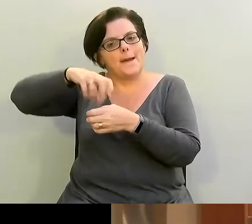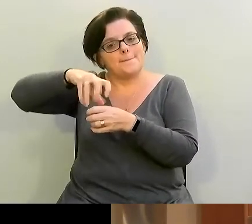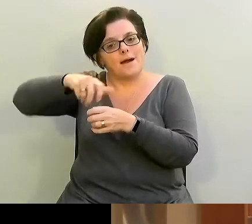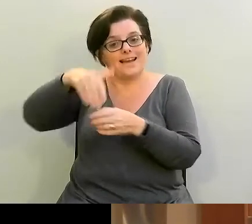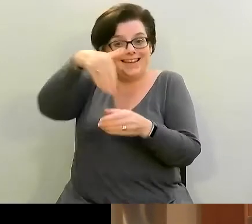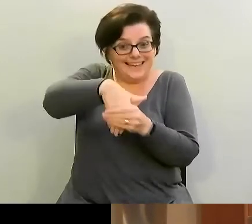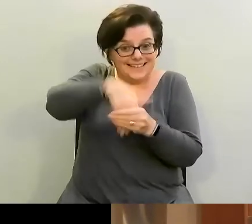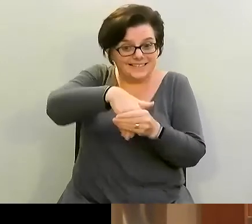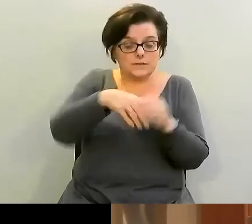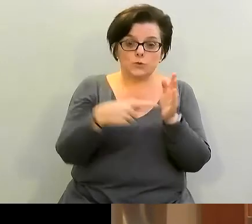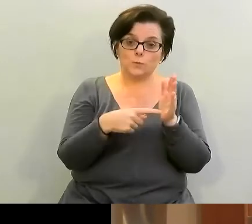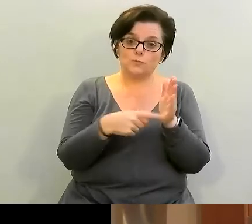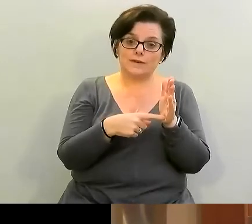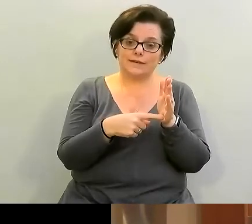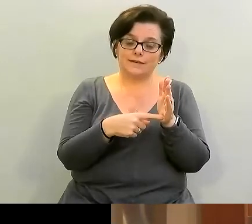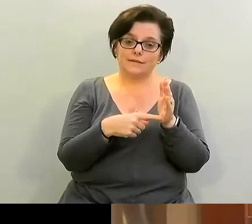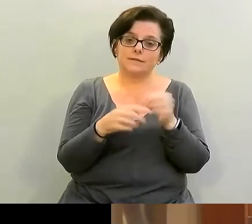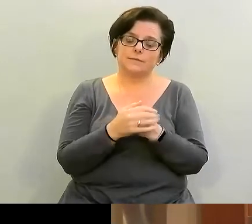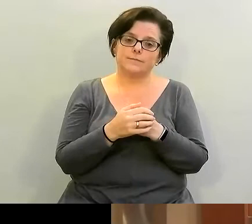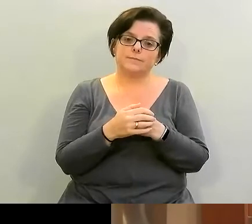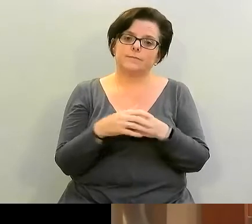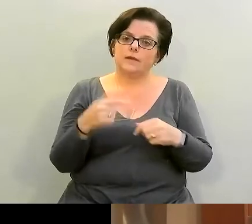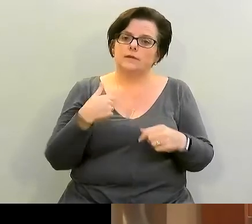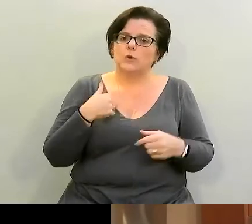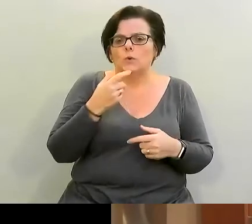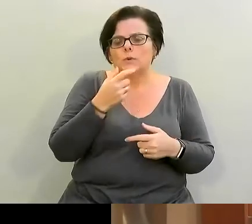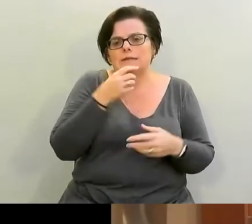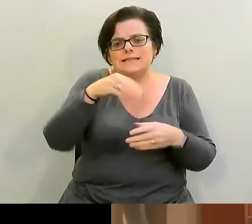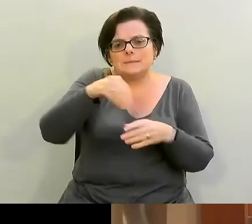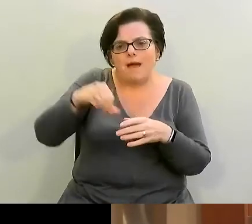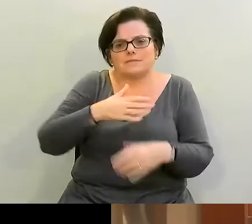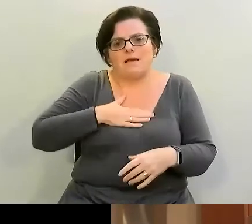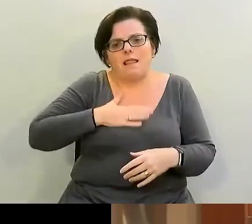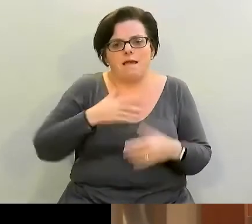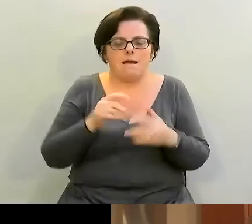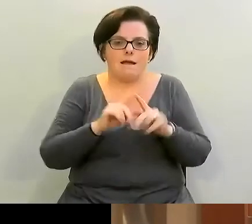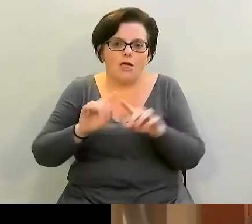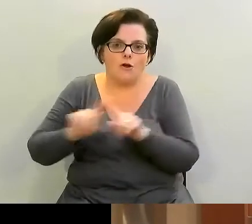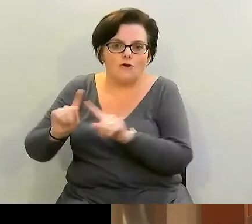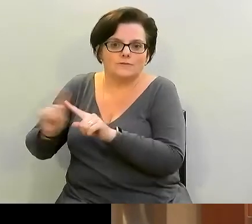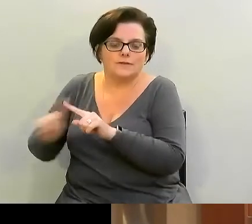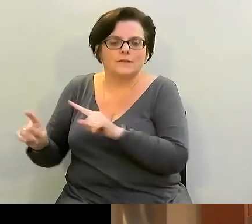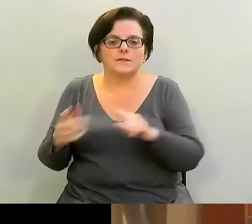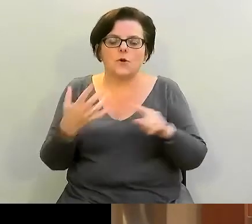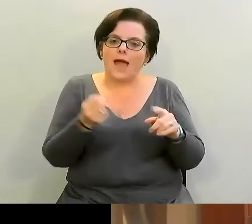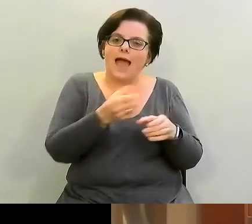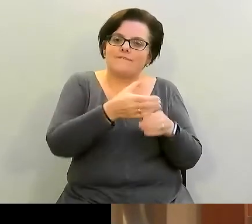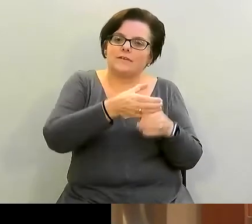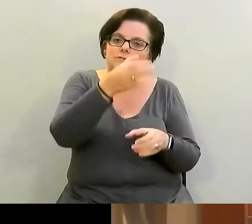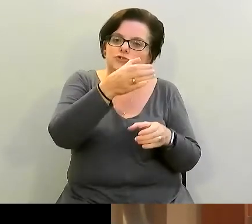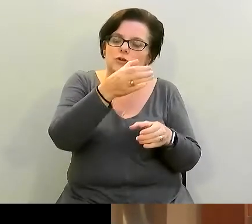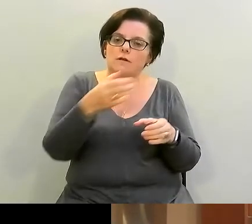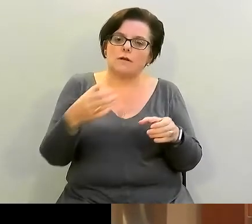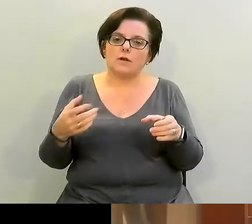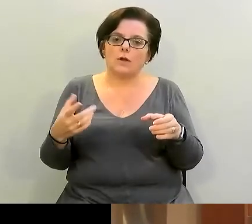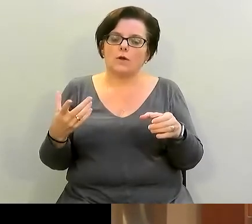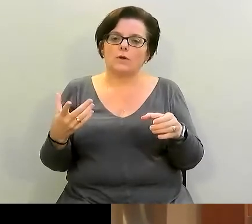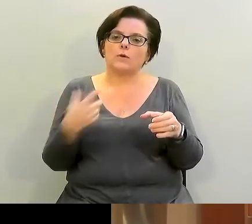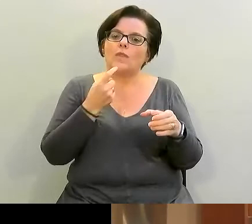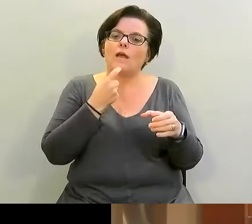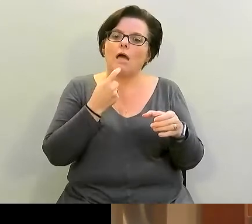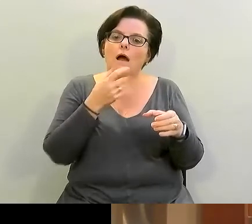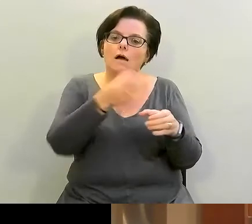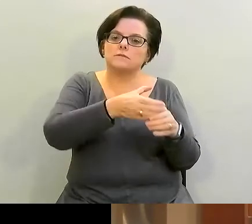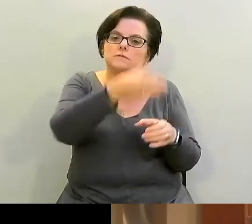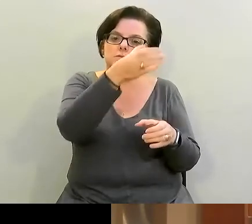spices. I use a lot of spices and I love spices. So, I usually have larger jars of them. I store them in glass. But I